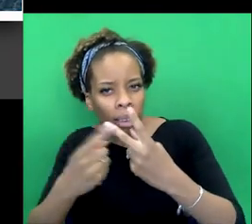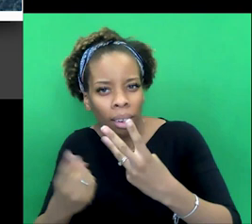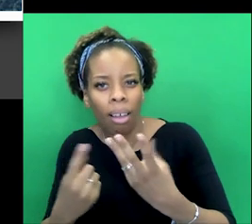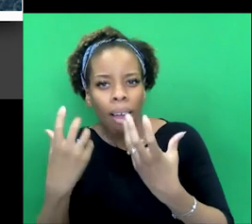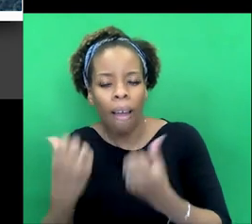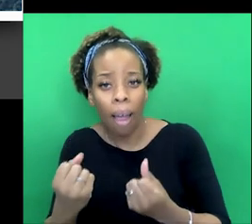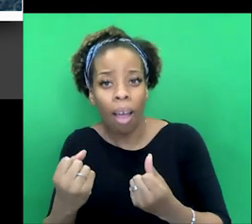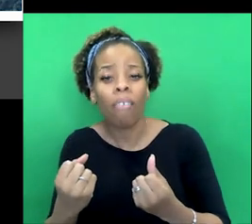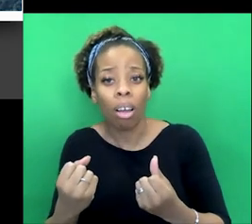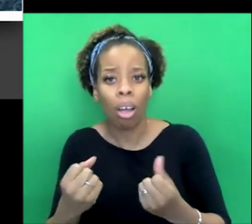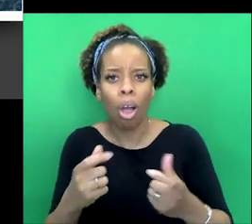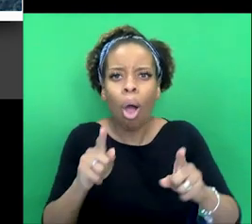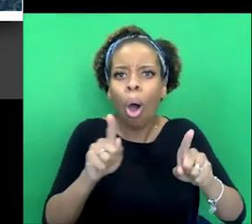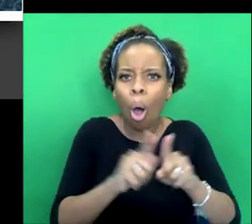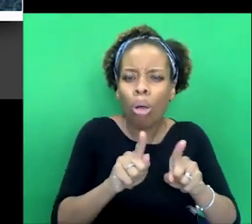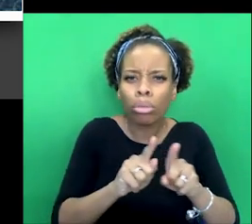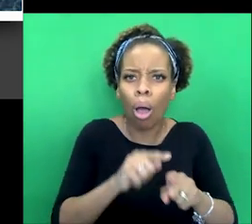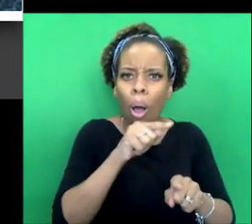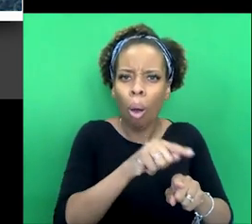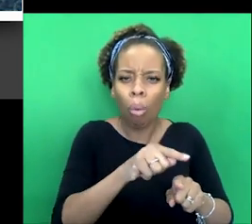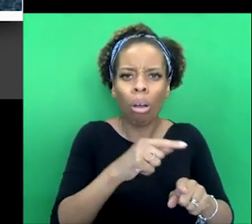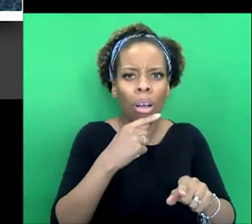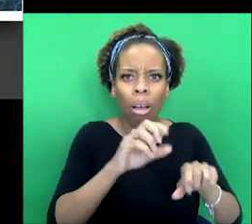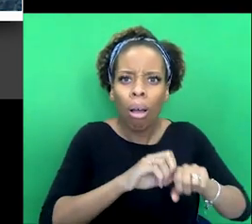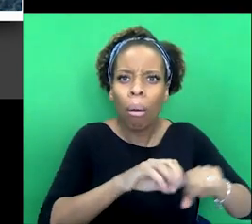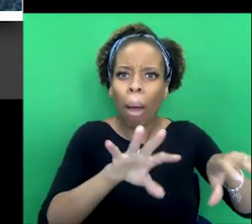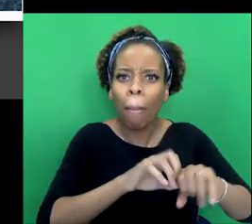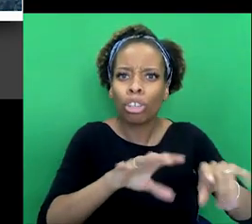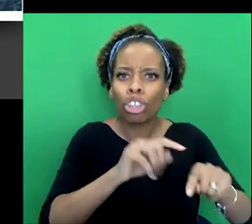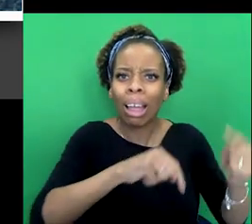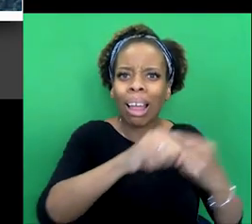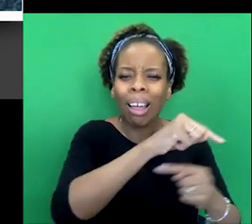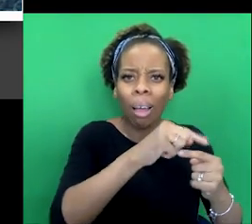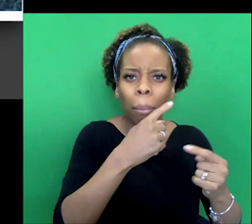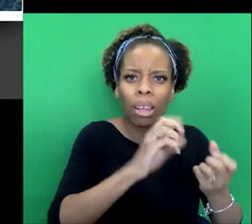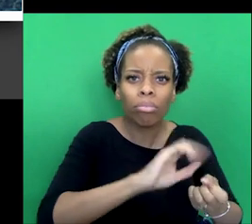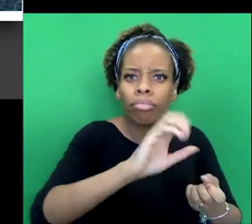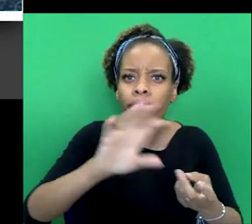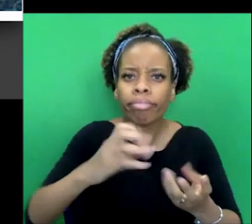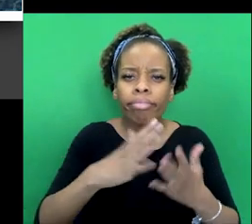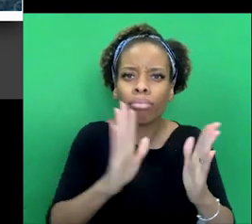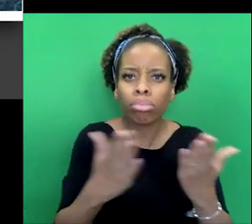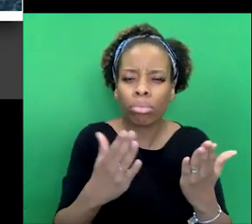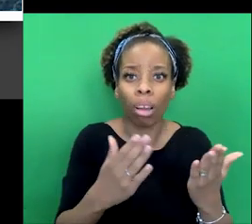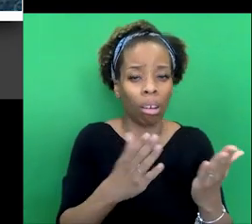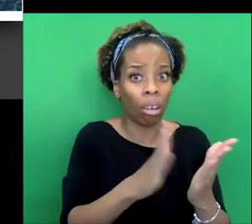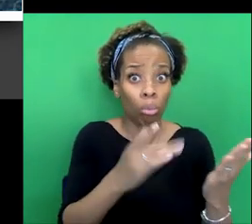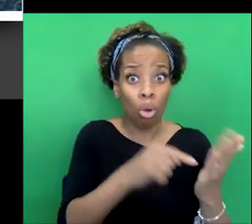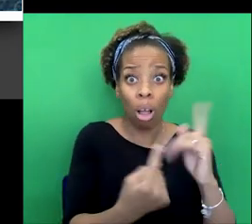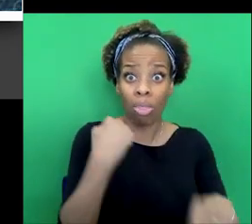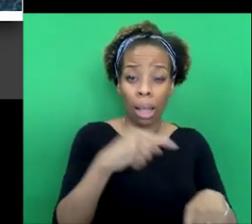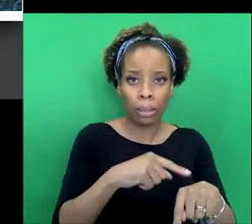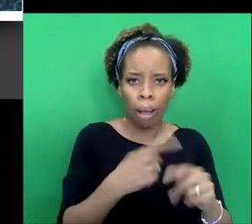rather odd publishing history of these narratives and their relationship to the time in which they